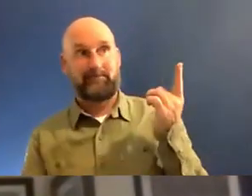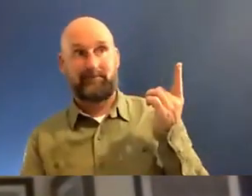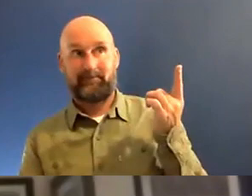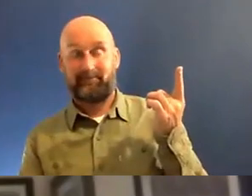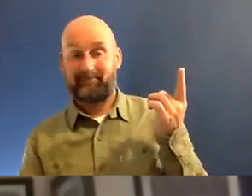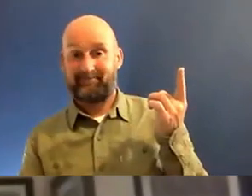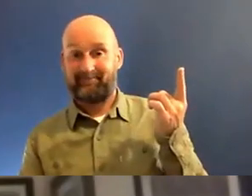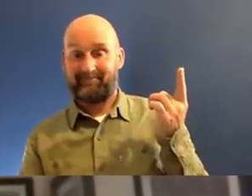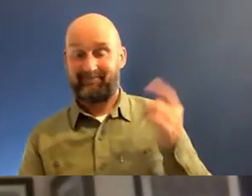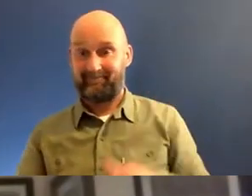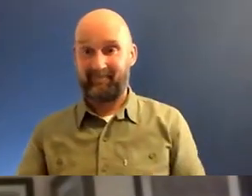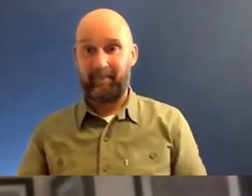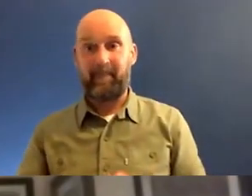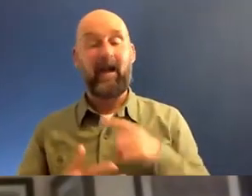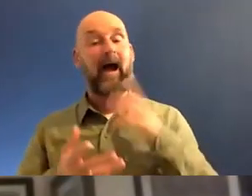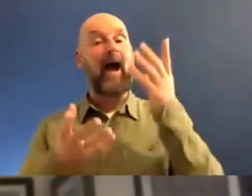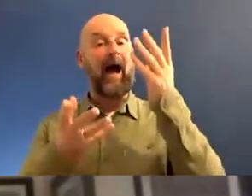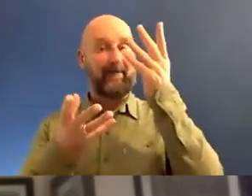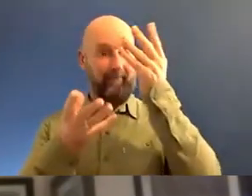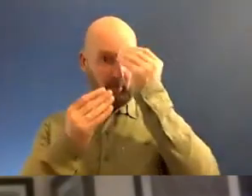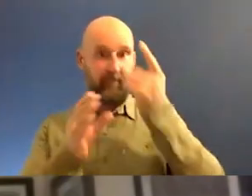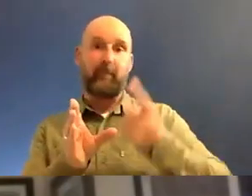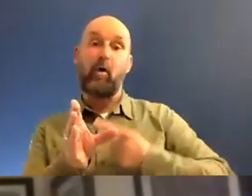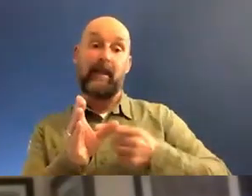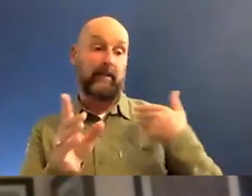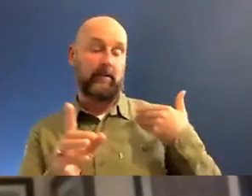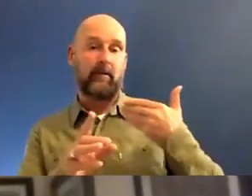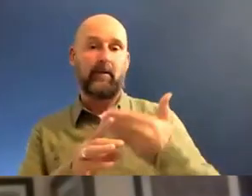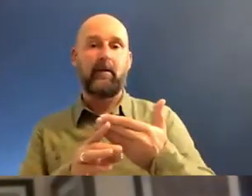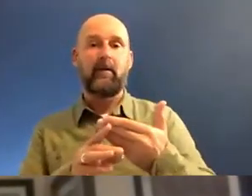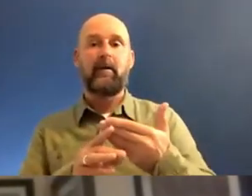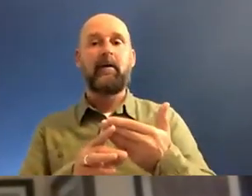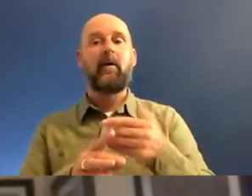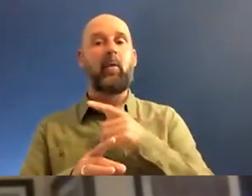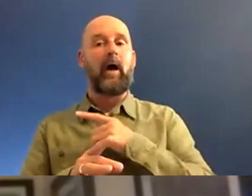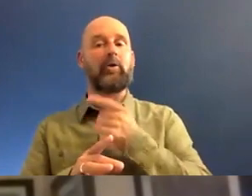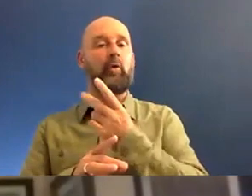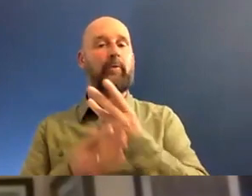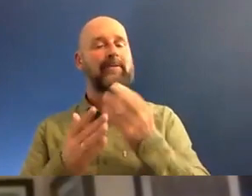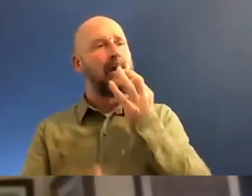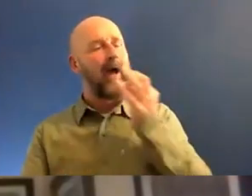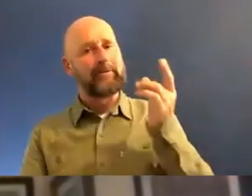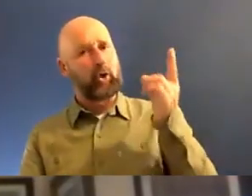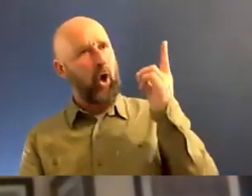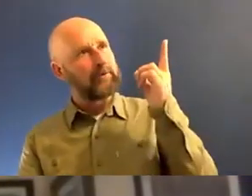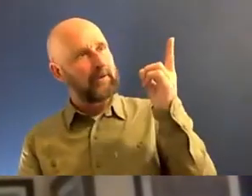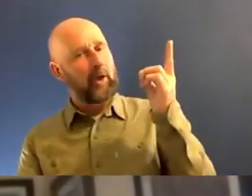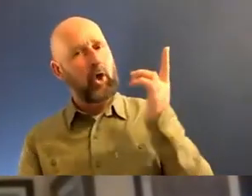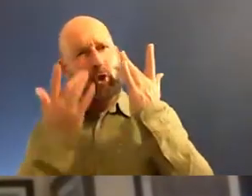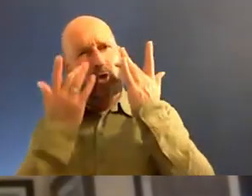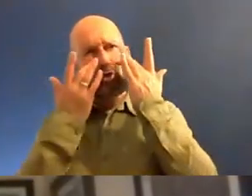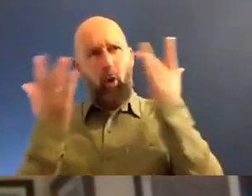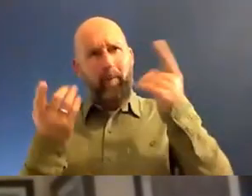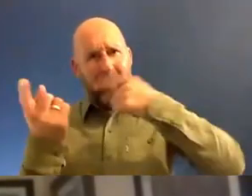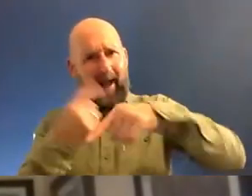what I've learned to do over the years is every few years, I'll just say, look, God, show me that I'm making a difference. Show